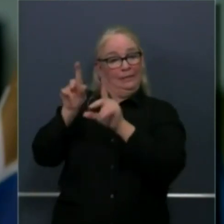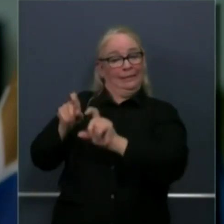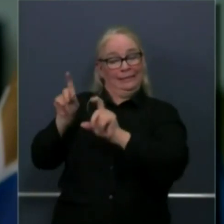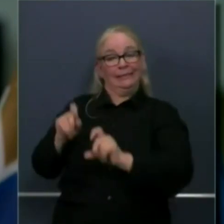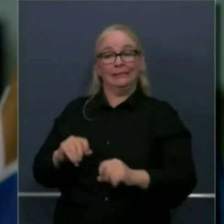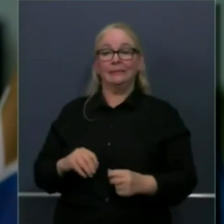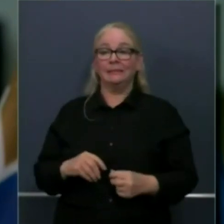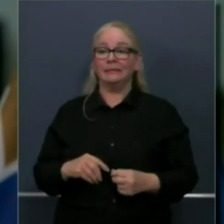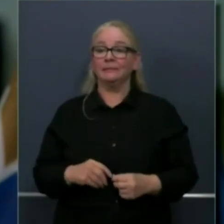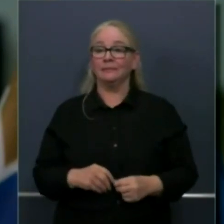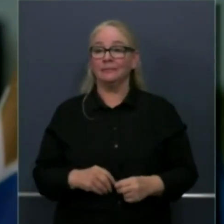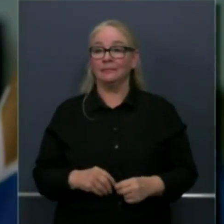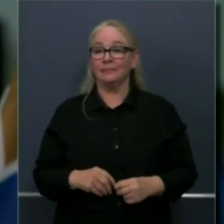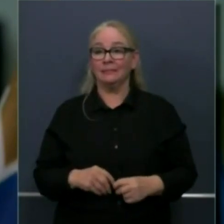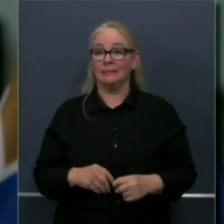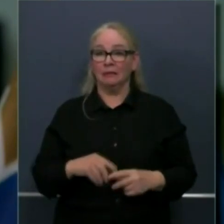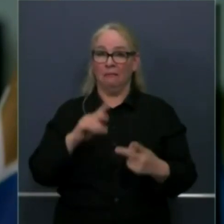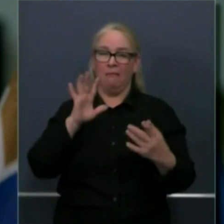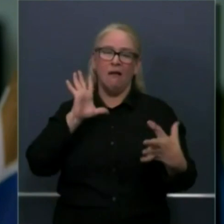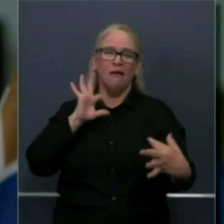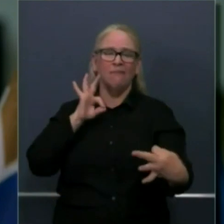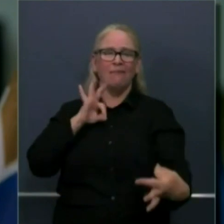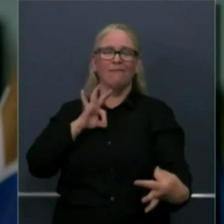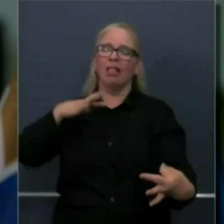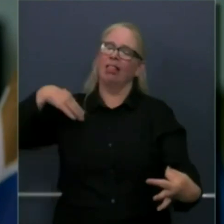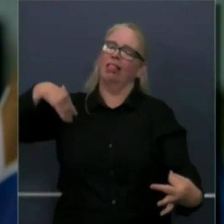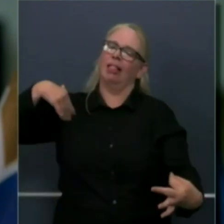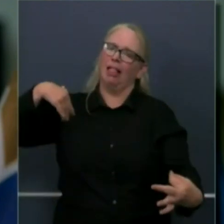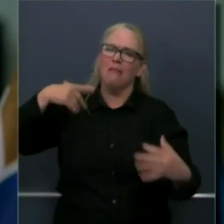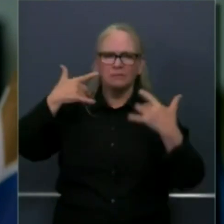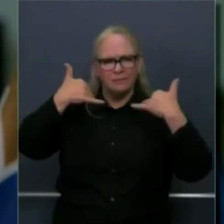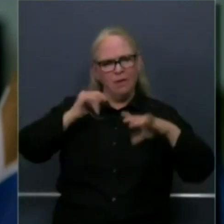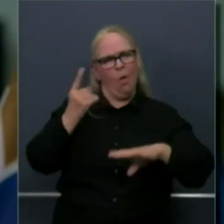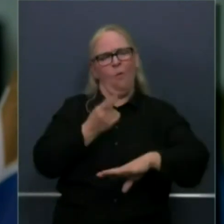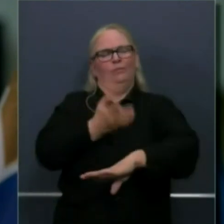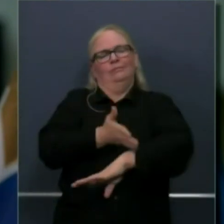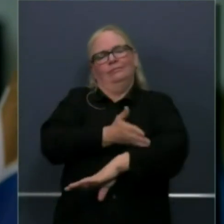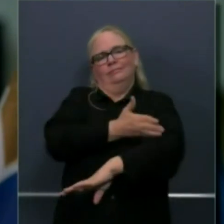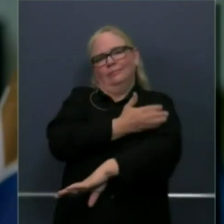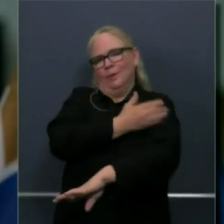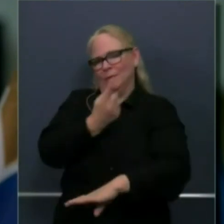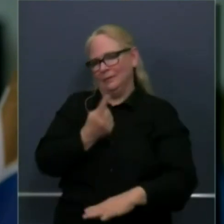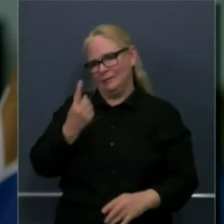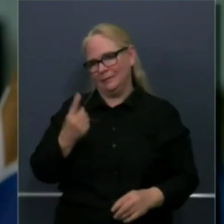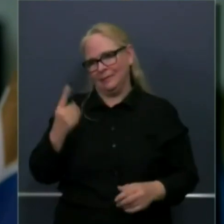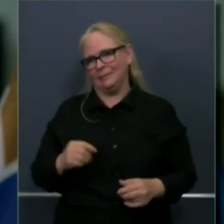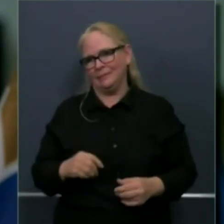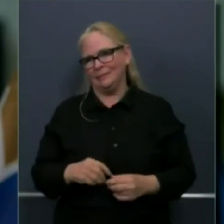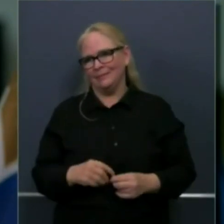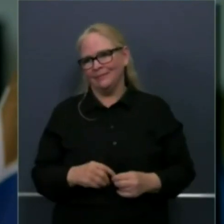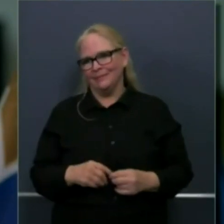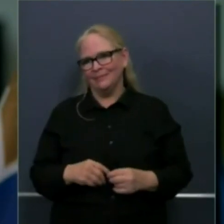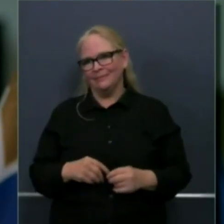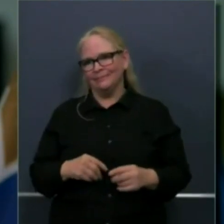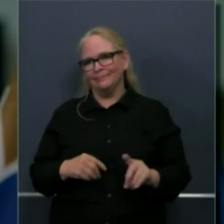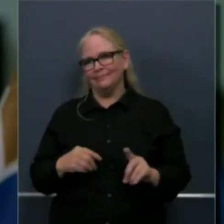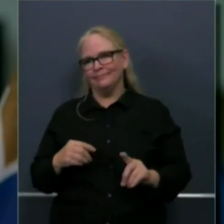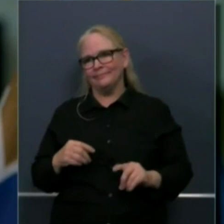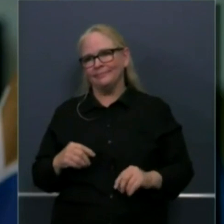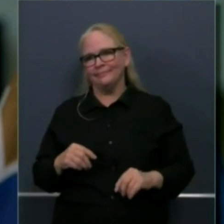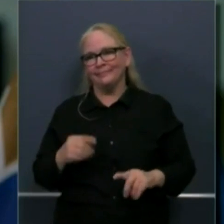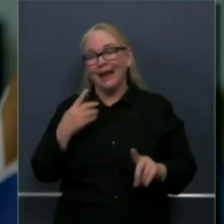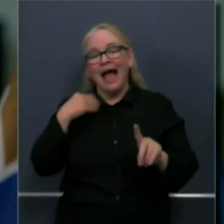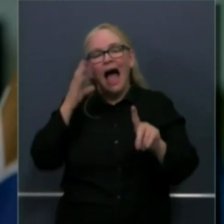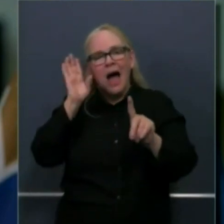we need to go but progress nonetheless more places to go in rural california as well as well now